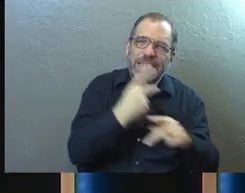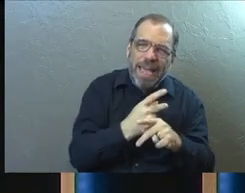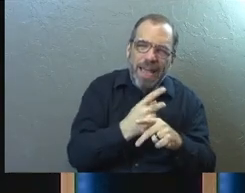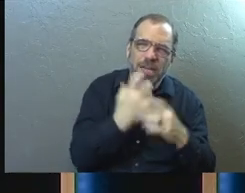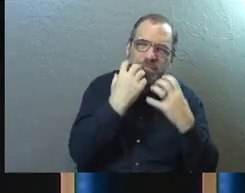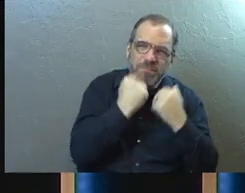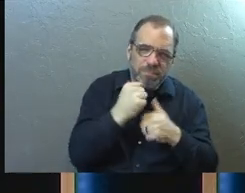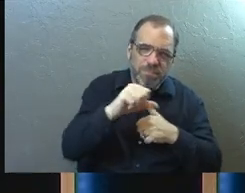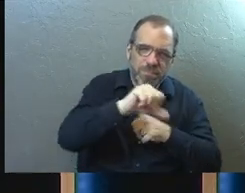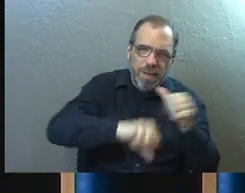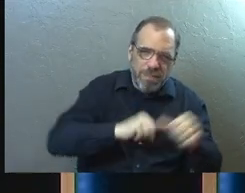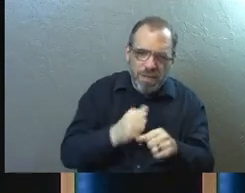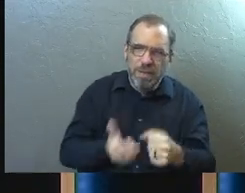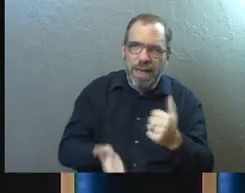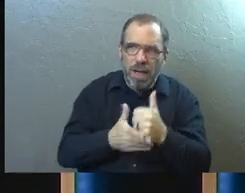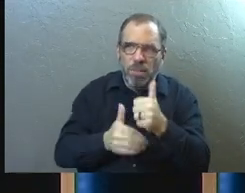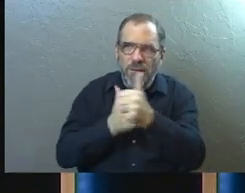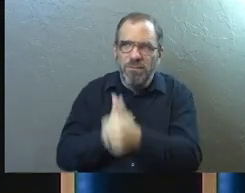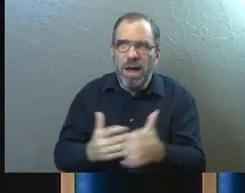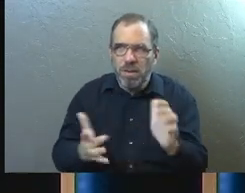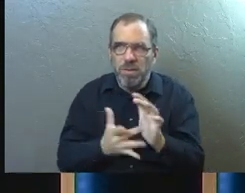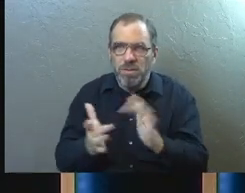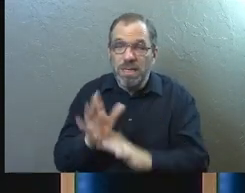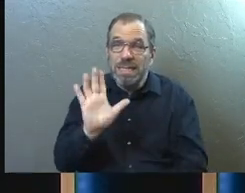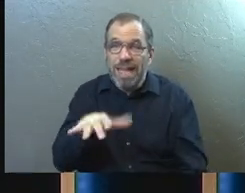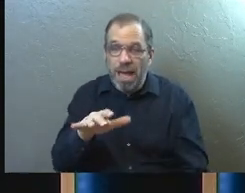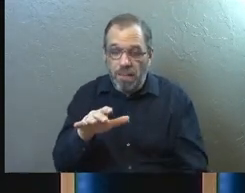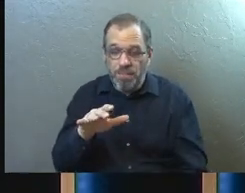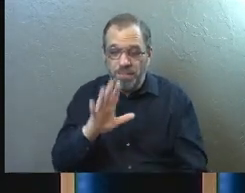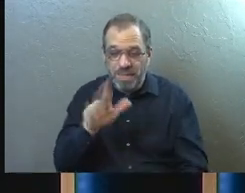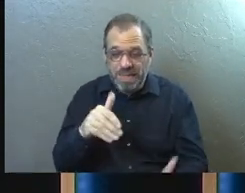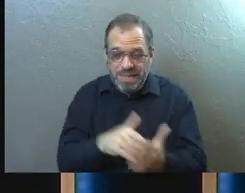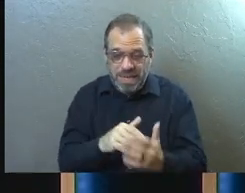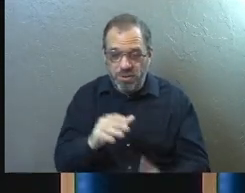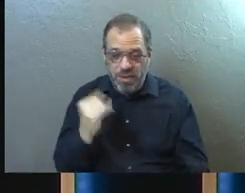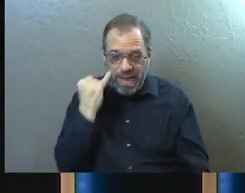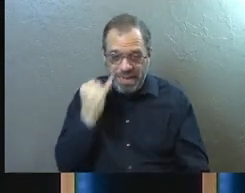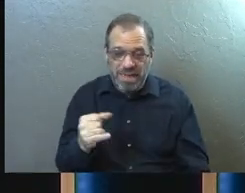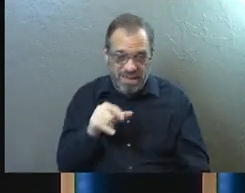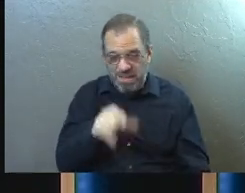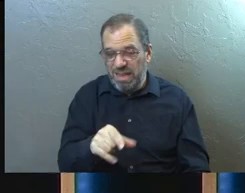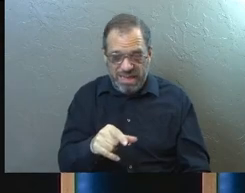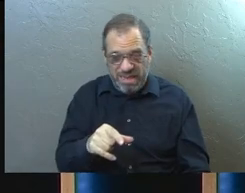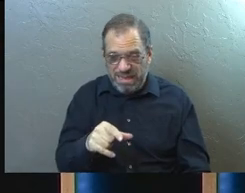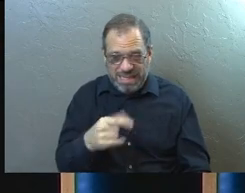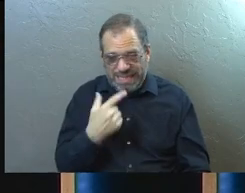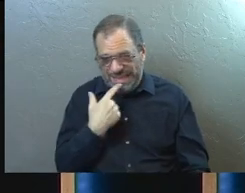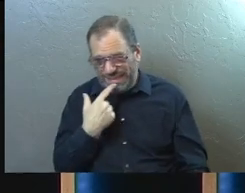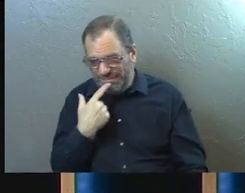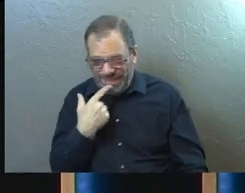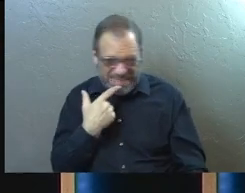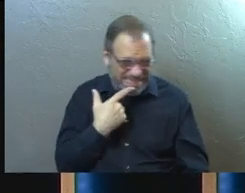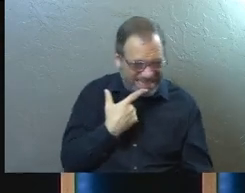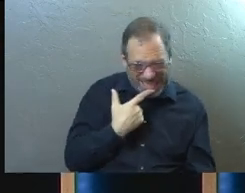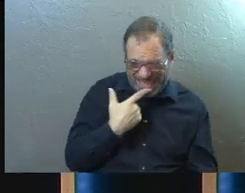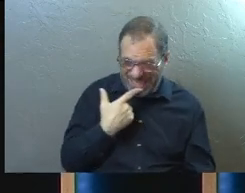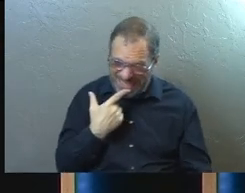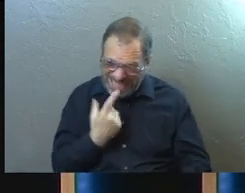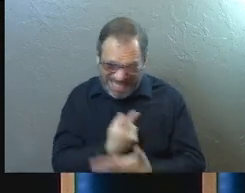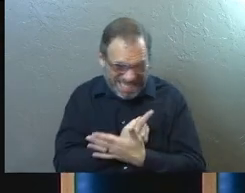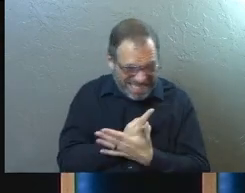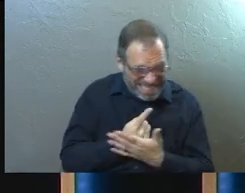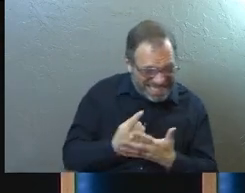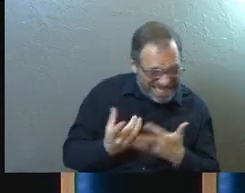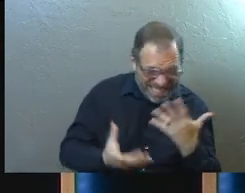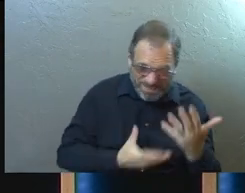other to follow Jesus. And then I think the other core idea actually in this passage that I've been wrestling with and thinking about all